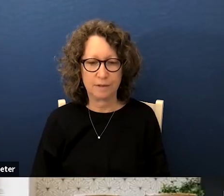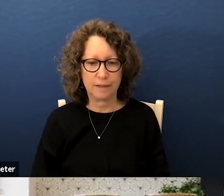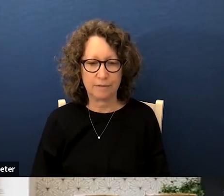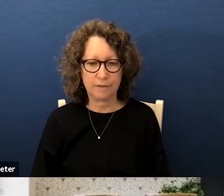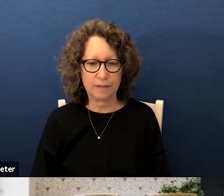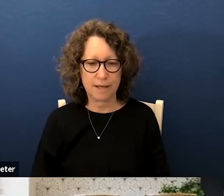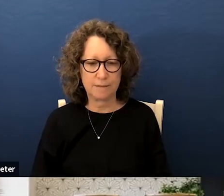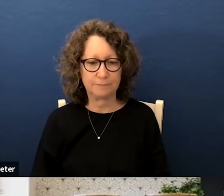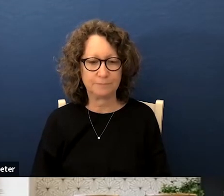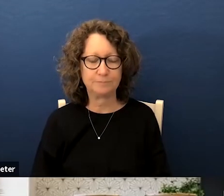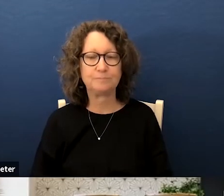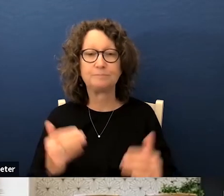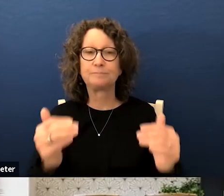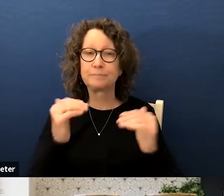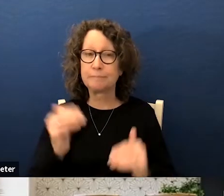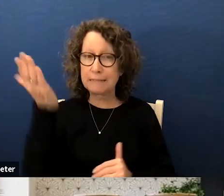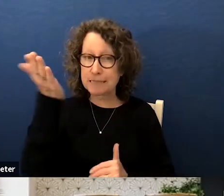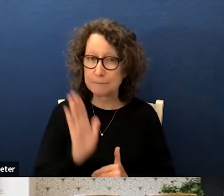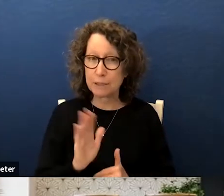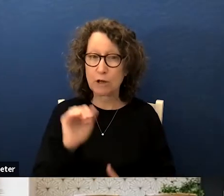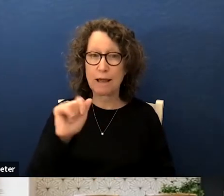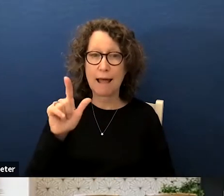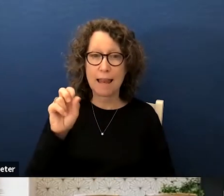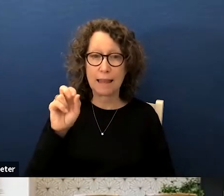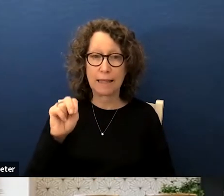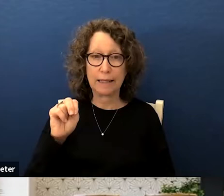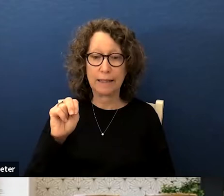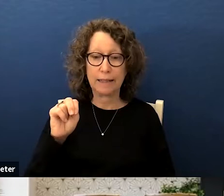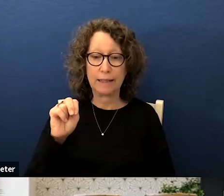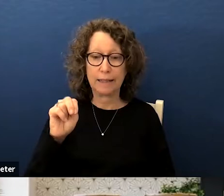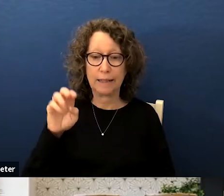thank you the next speaker is alan evenstein